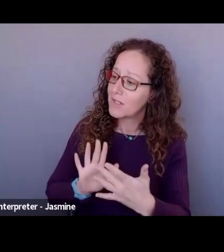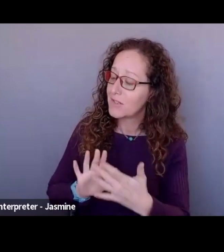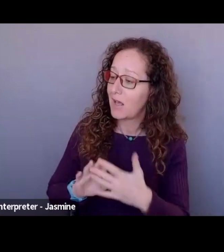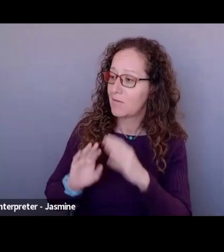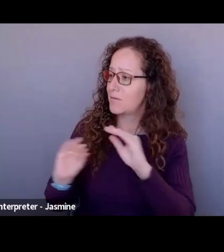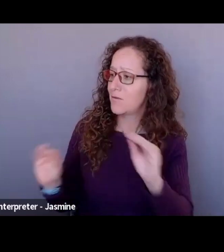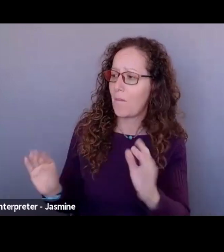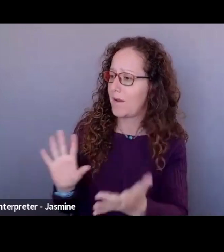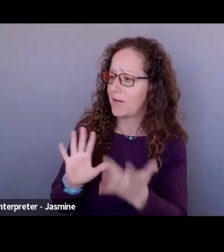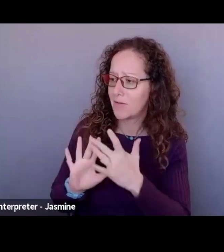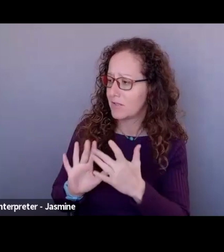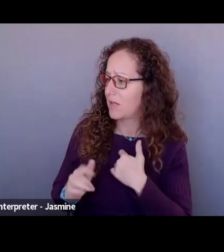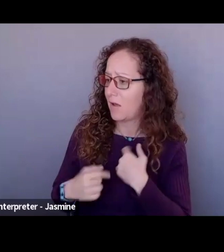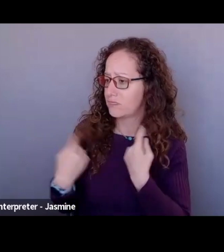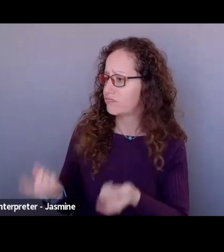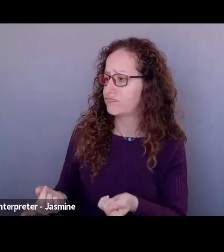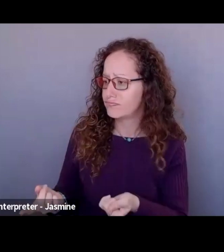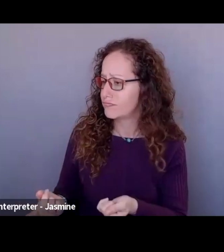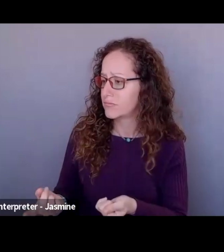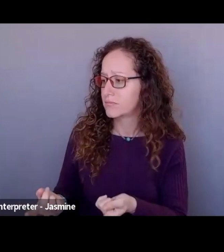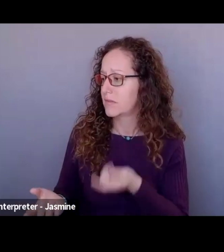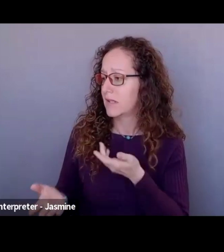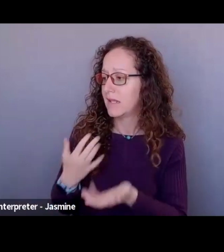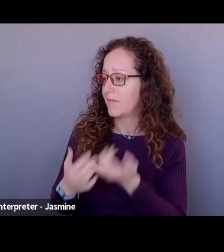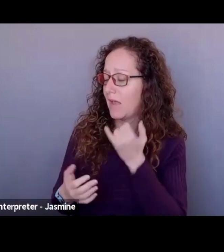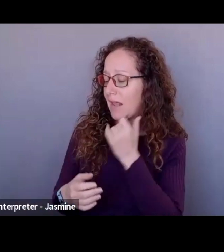one ever reaches out to me, even when they don't get a grant.